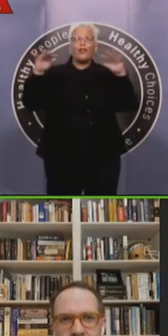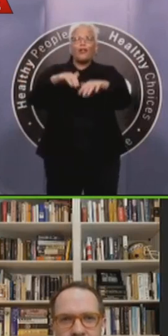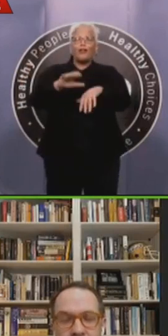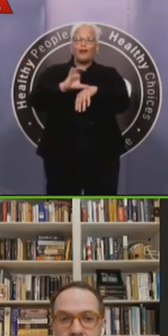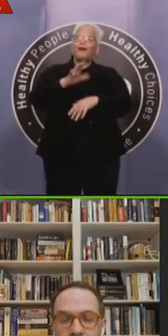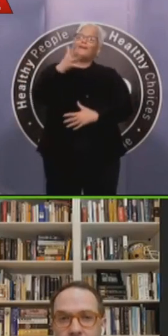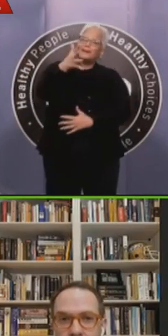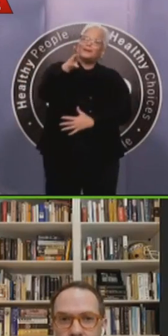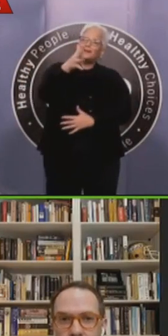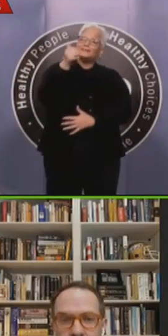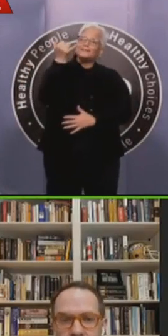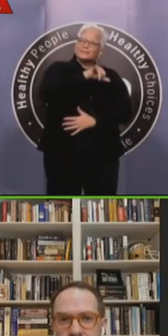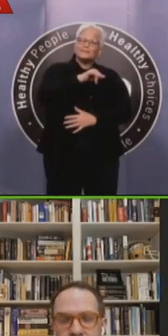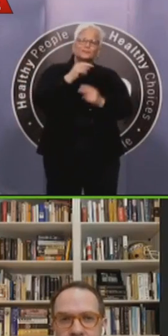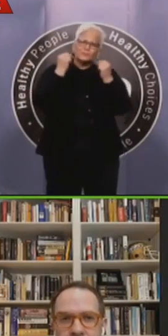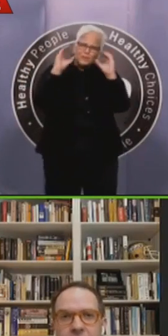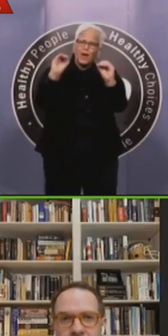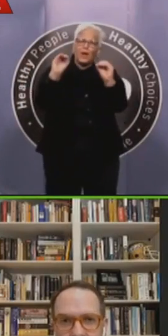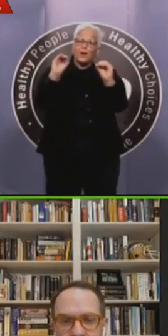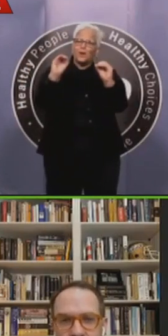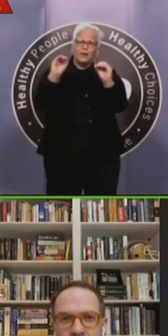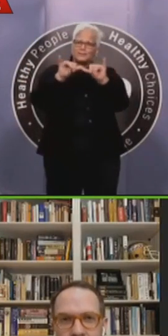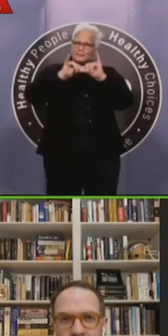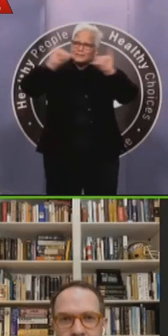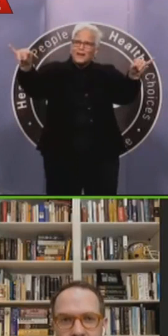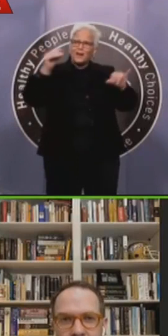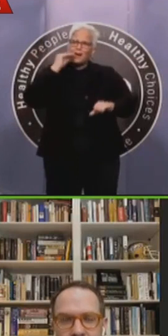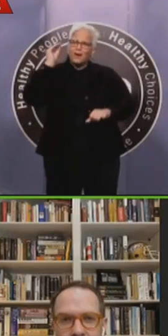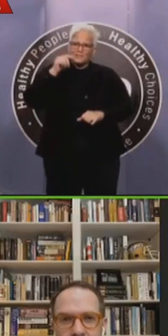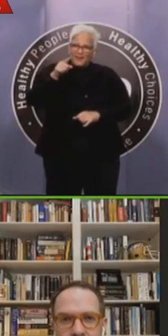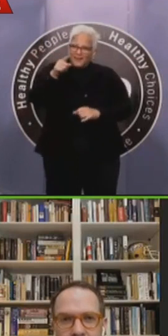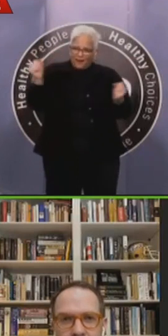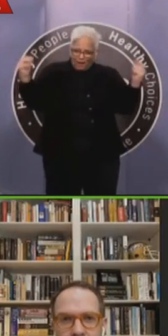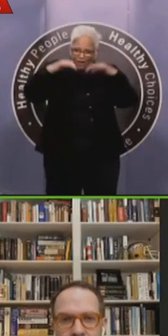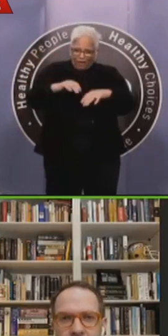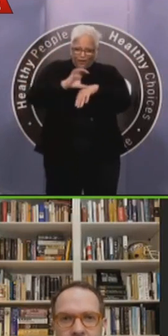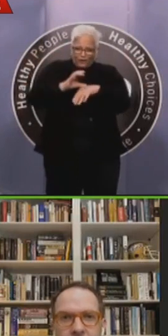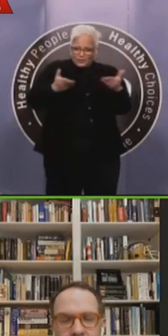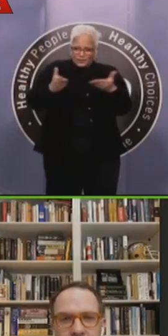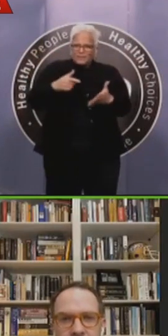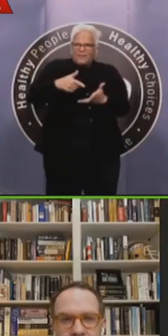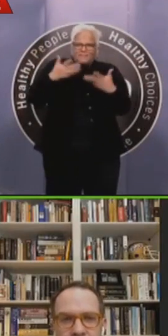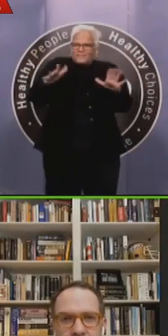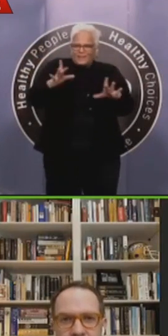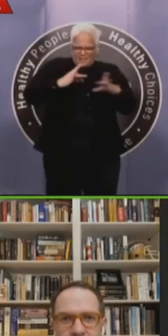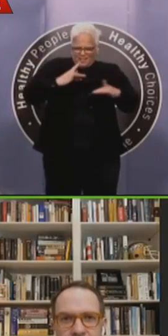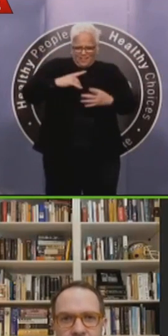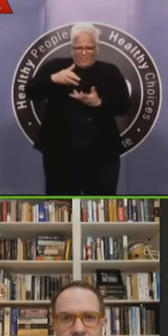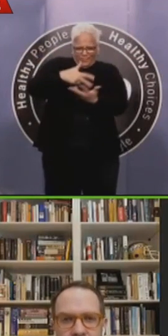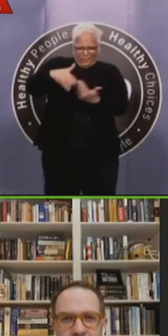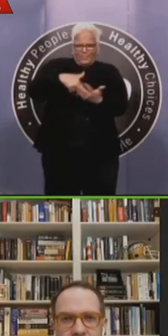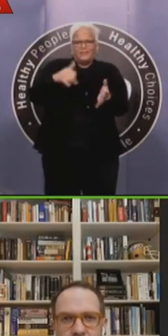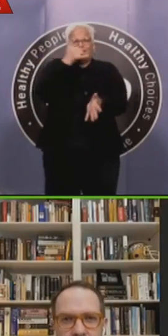that to anybody, nor by the way, have I talked to any pastor that recommends that. Um, we've had a lot of conversations with